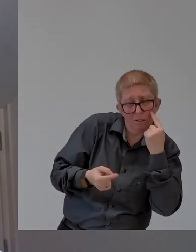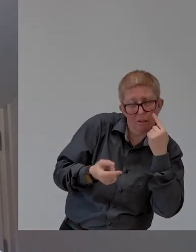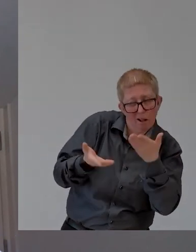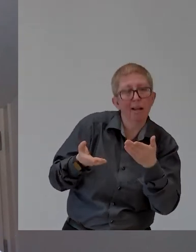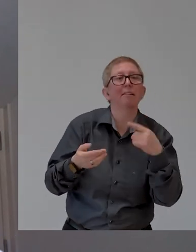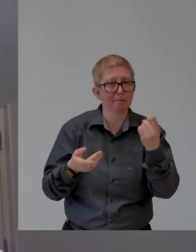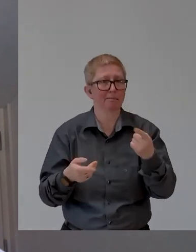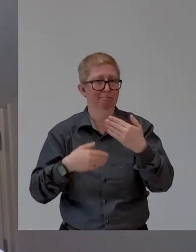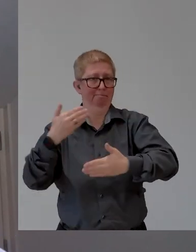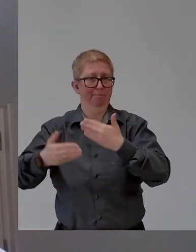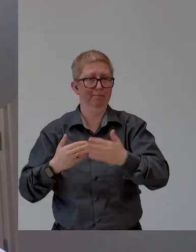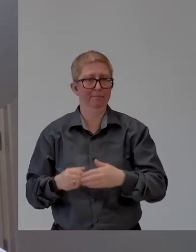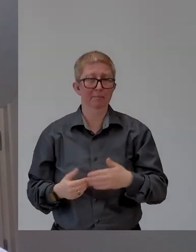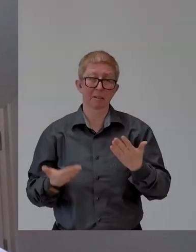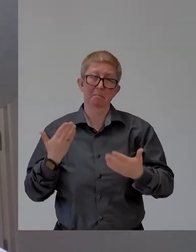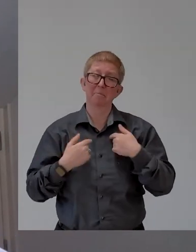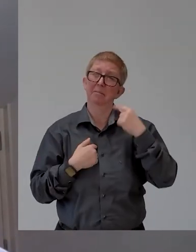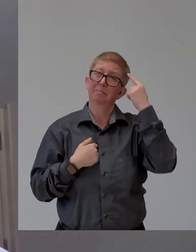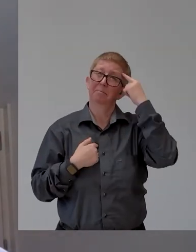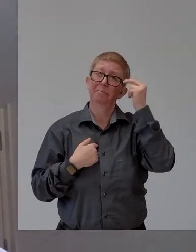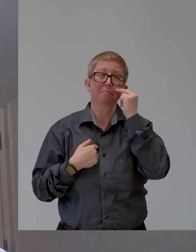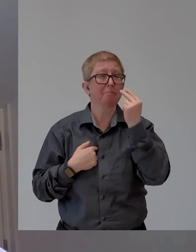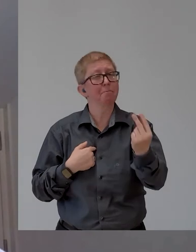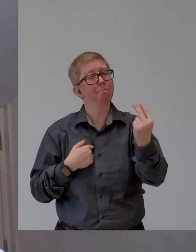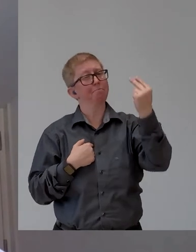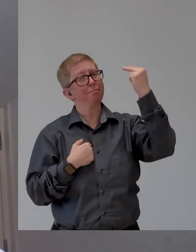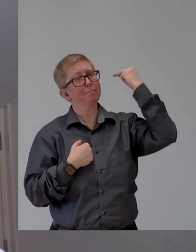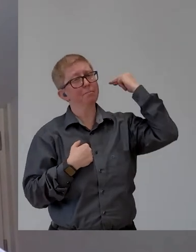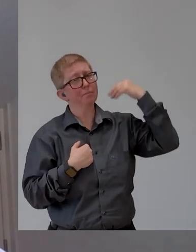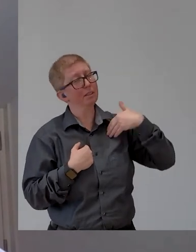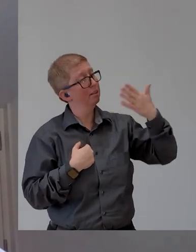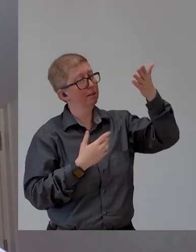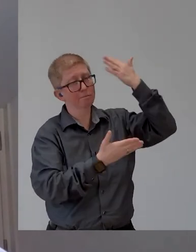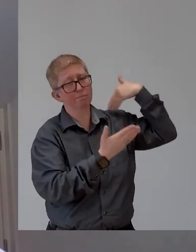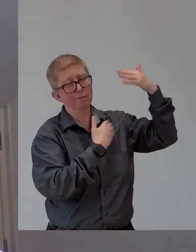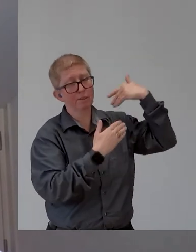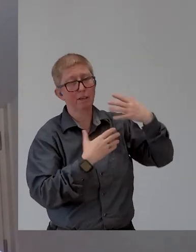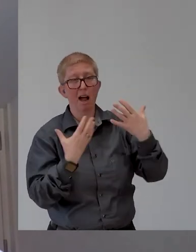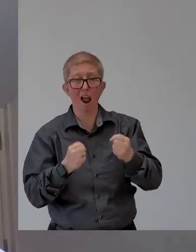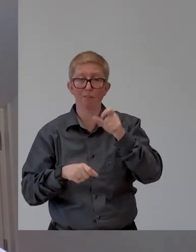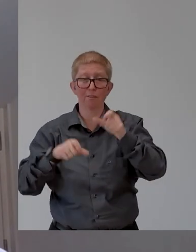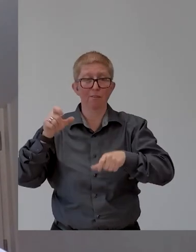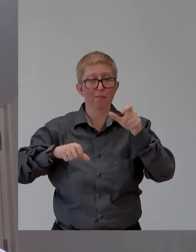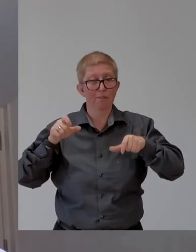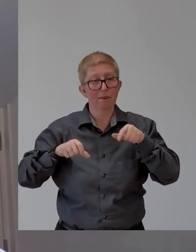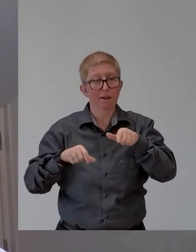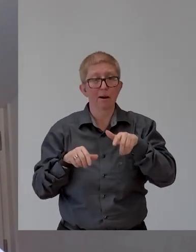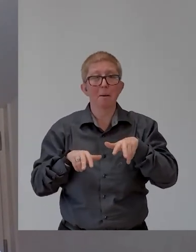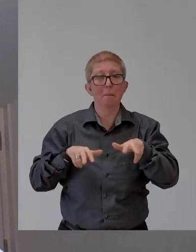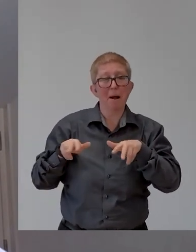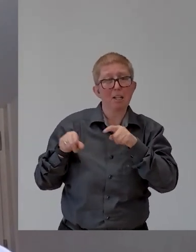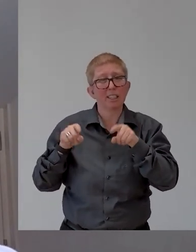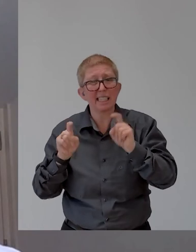of those populations, uh, of managers just need experience exposure. Okay.